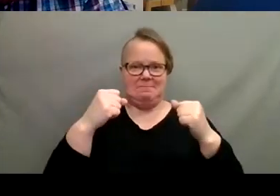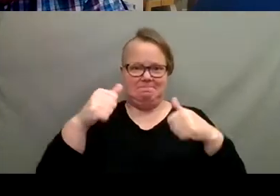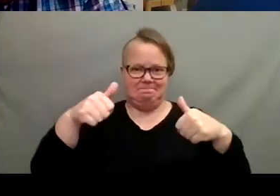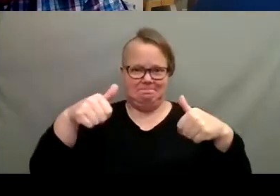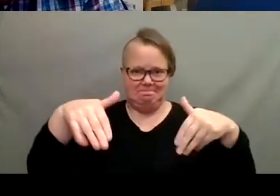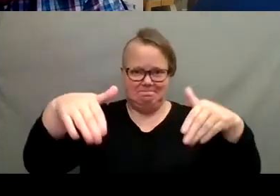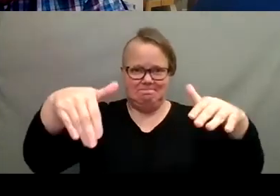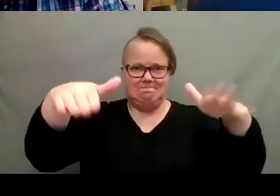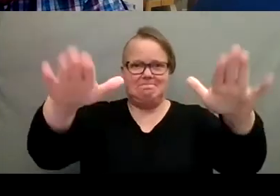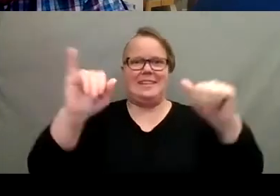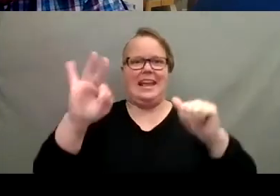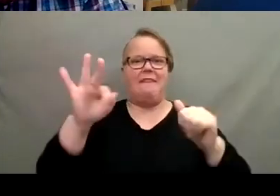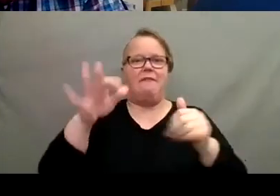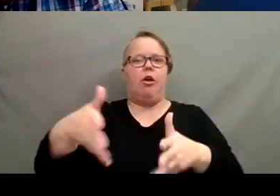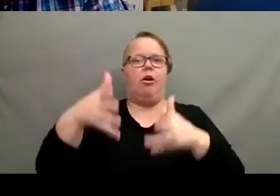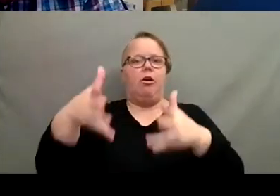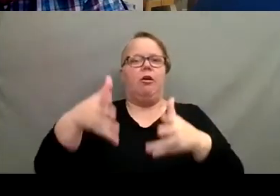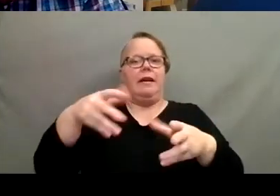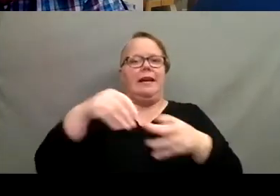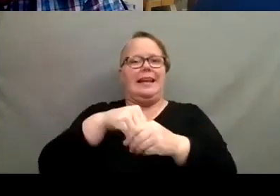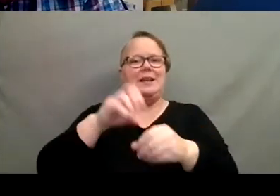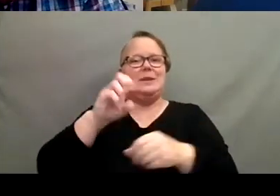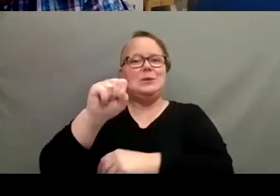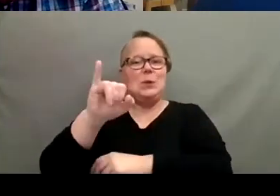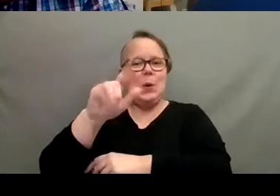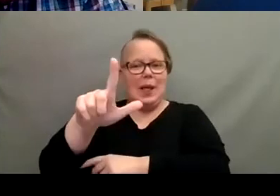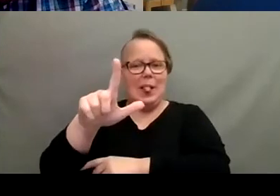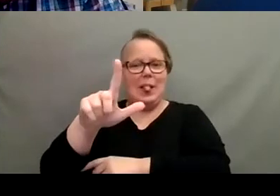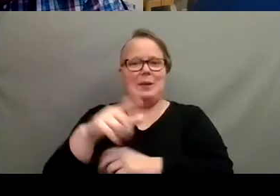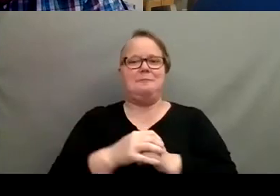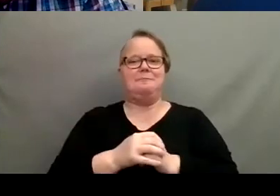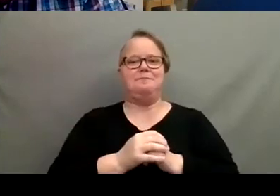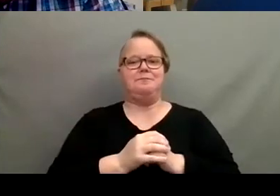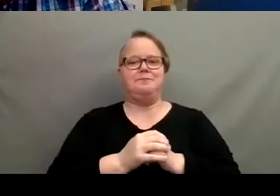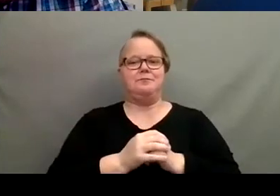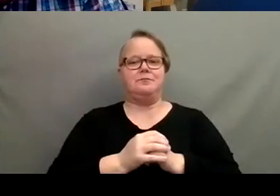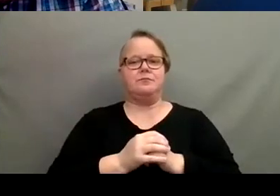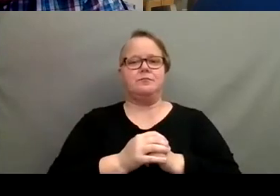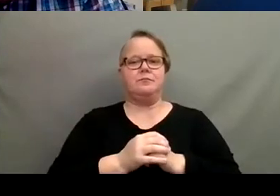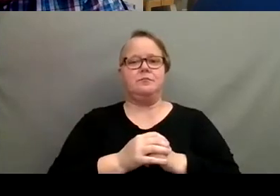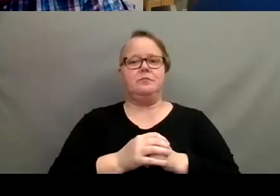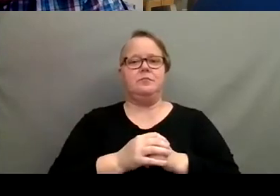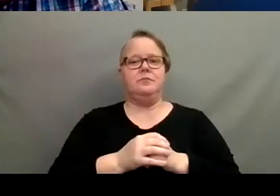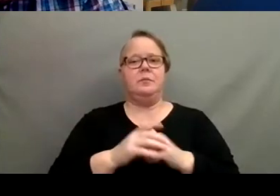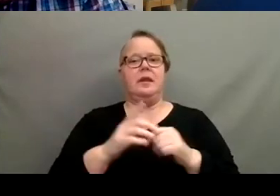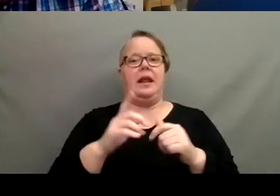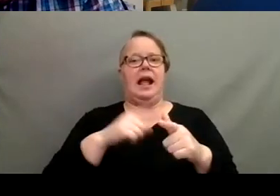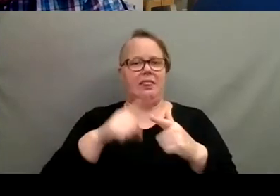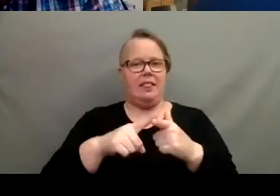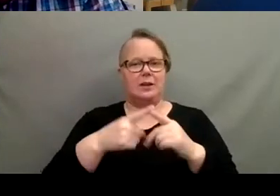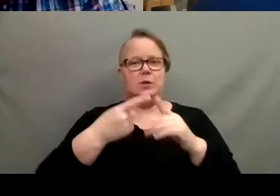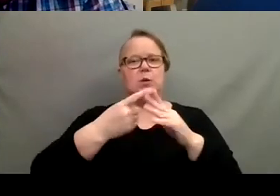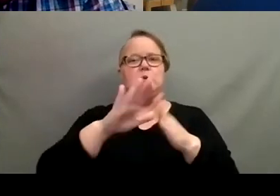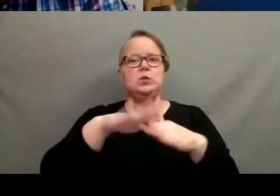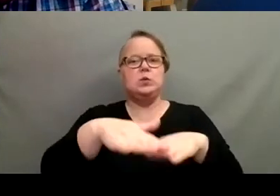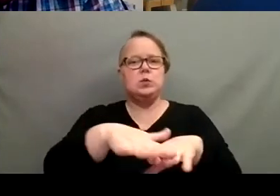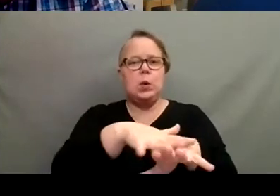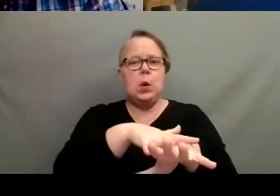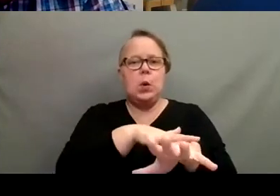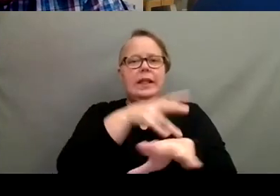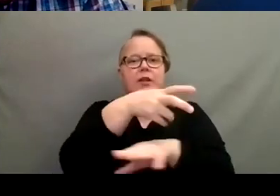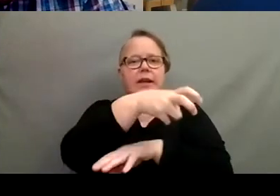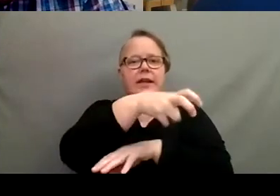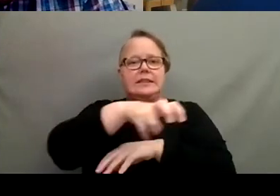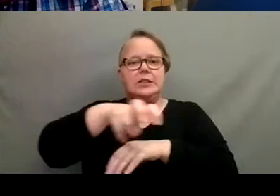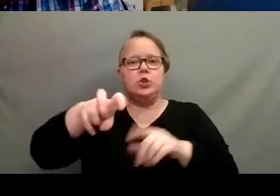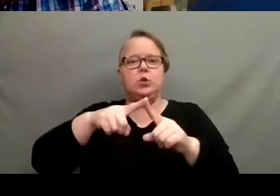might be lingering in the, uh, in the soil. Um, but then, yeah, just to kind of slowly transition them a little bit in terms of